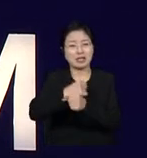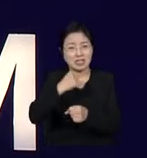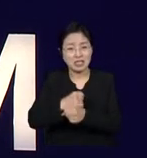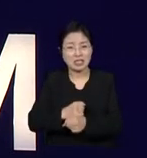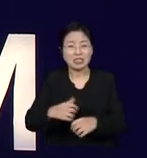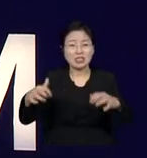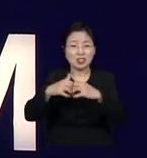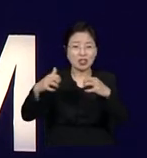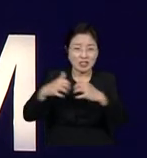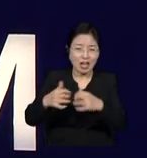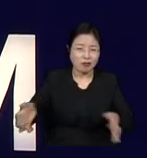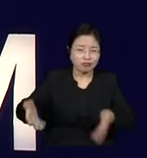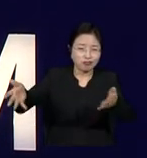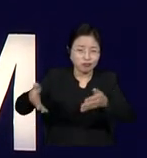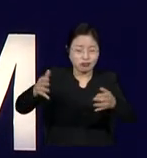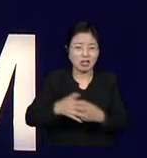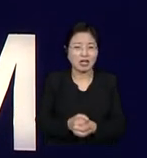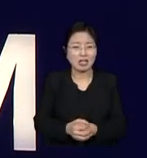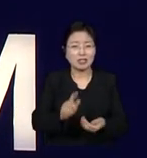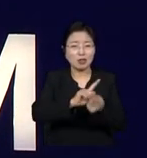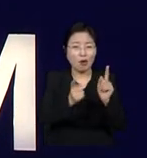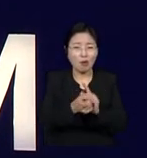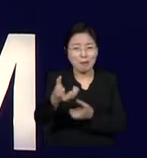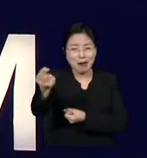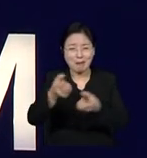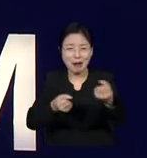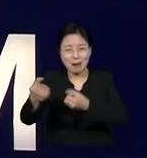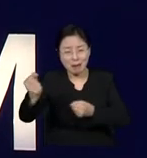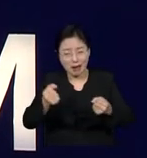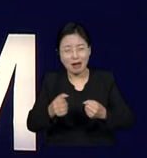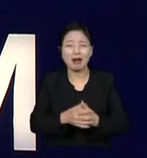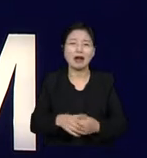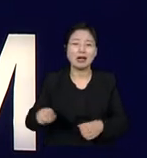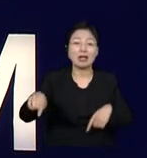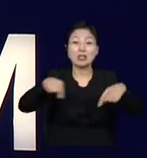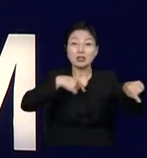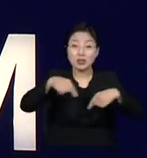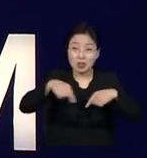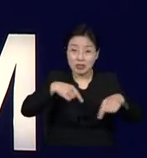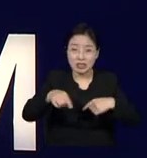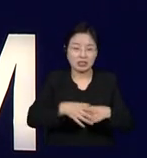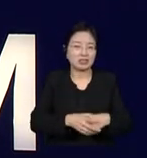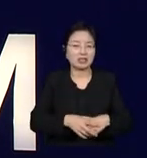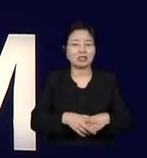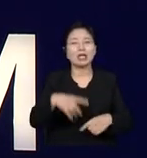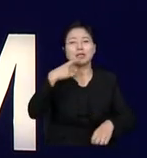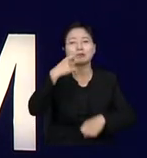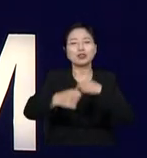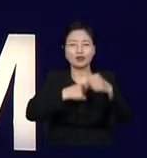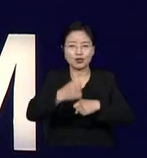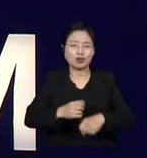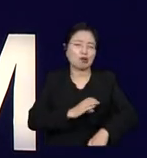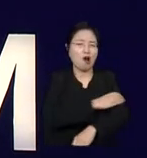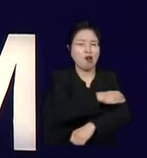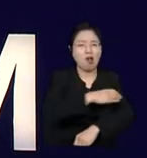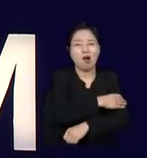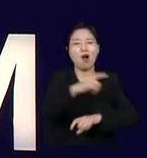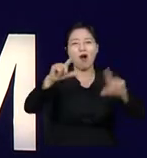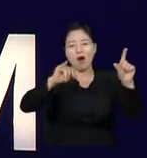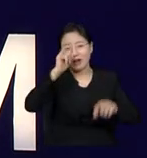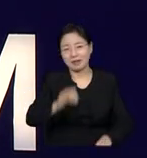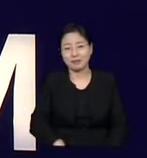a wide range of political forces have made their way into power in democratic states. Italy, Sweden,